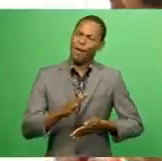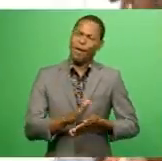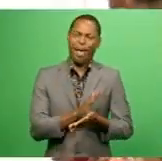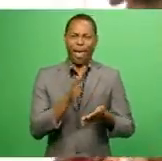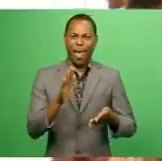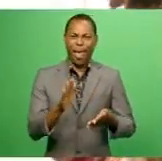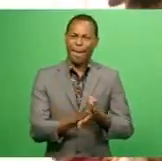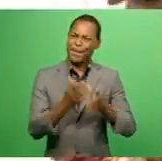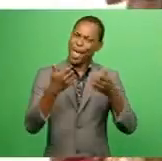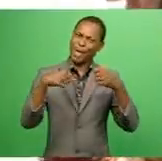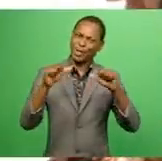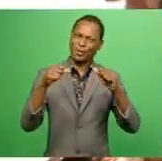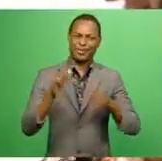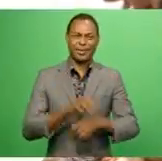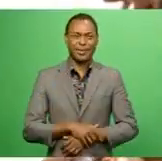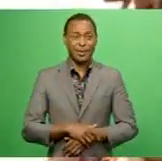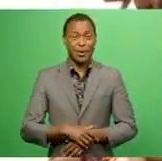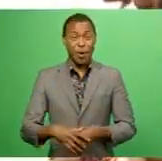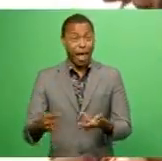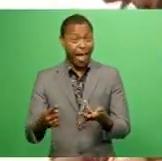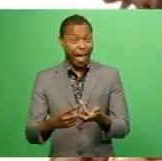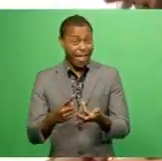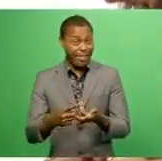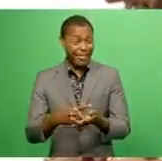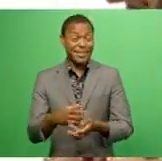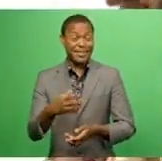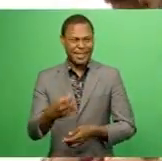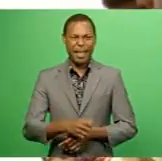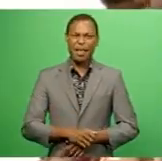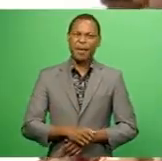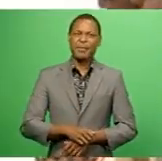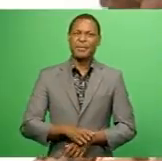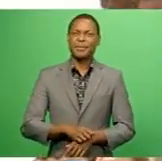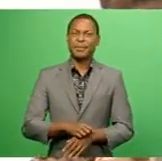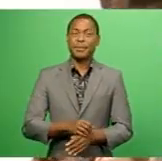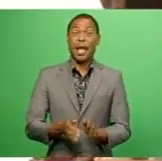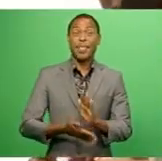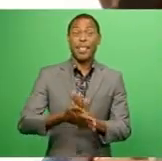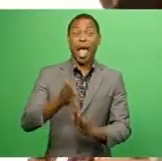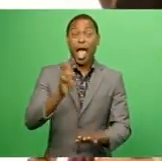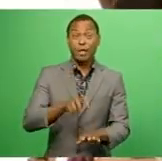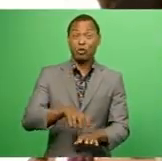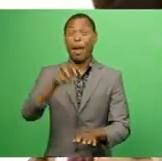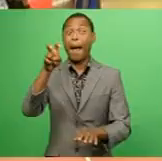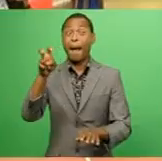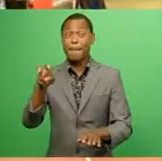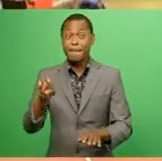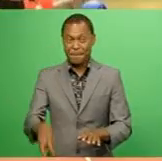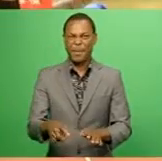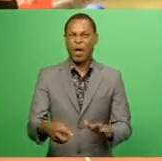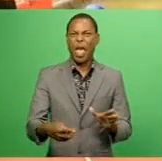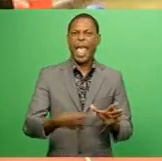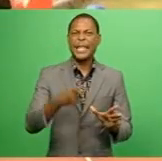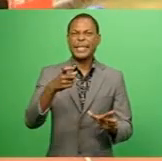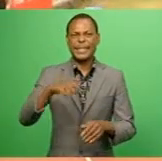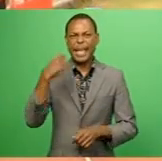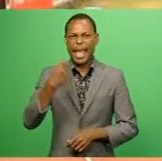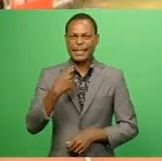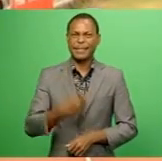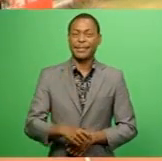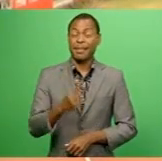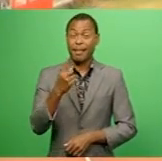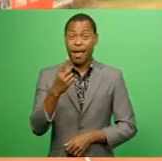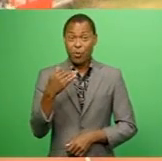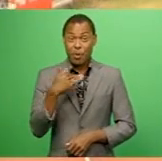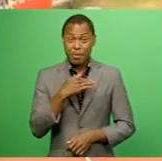achievement. Other records broken were in the senior girls' high jump by Andi Thakambo schools, Yvonne Naleombau, and in the 100-meters